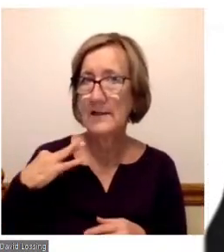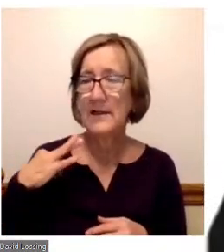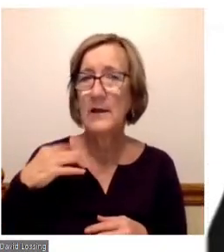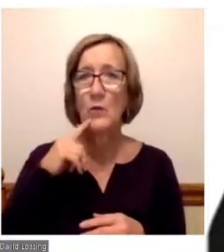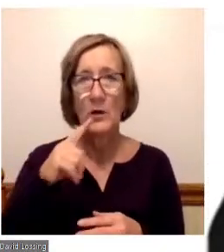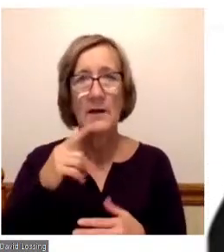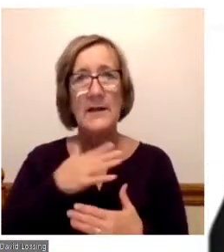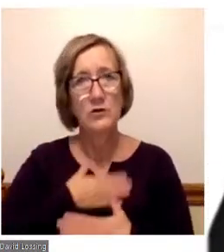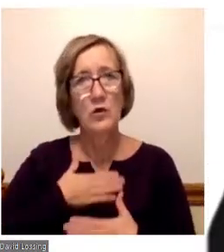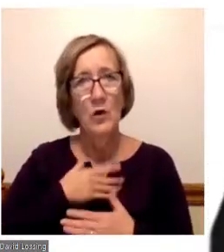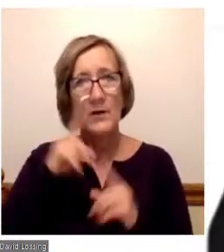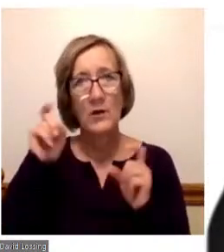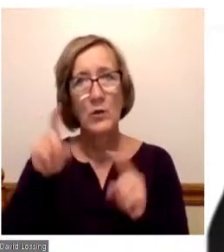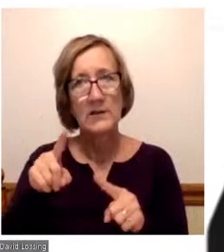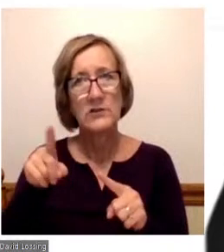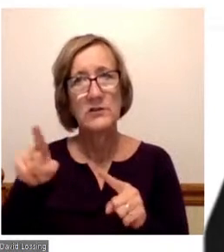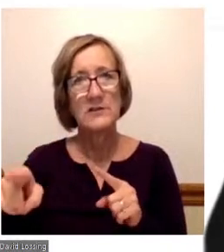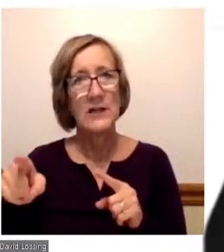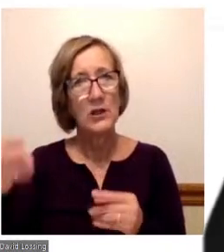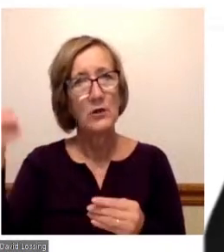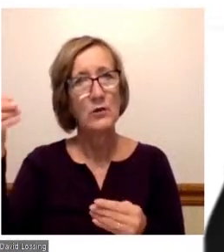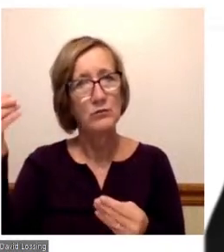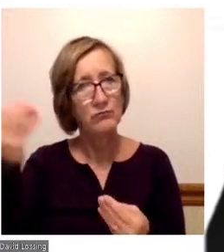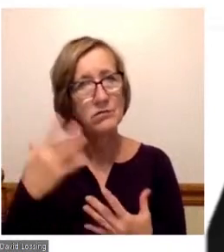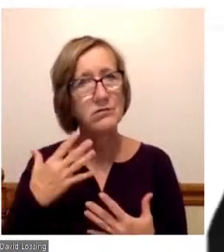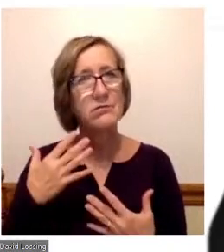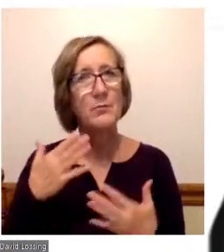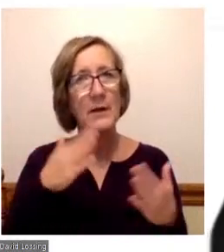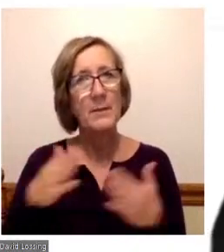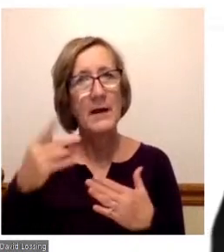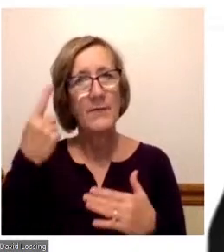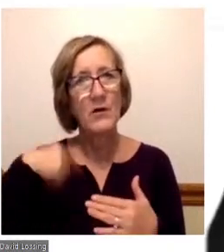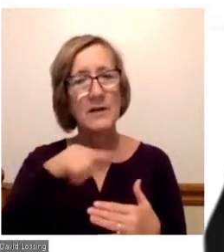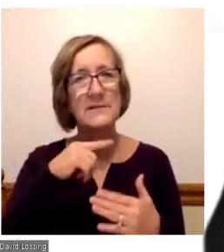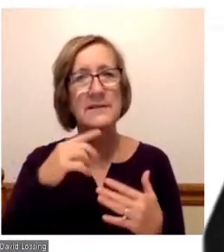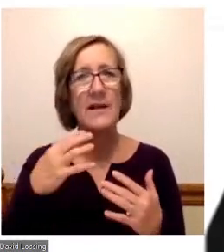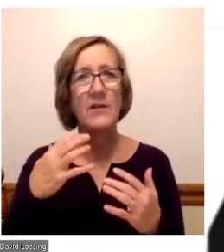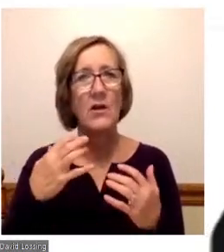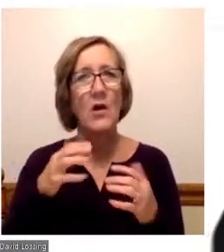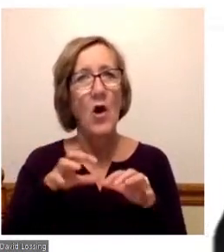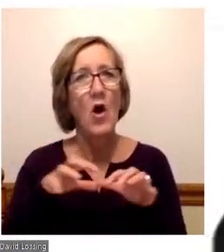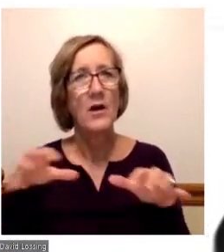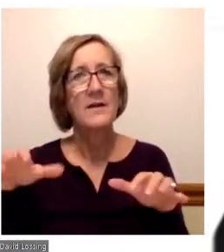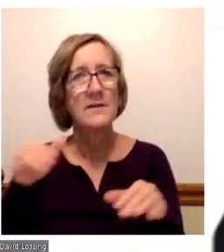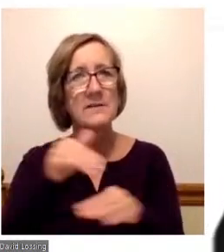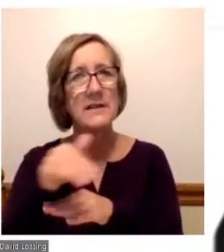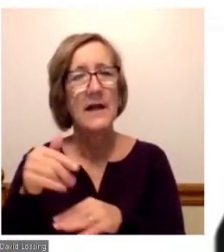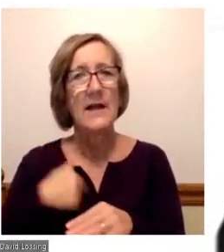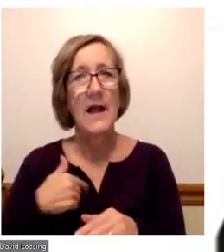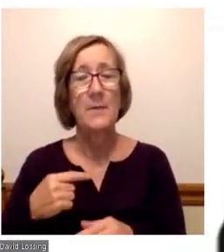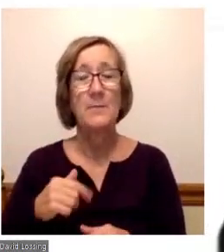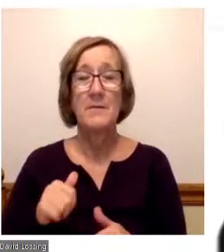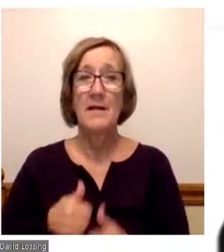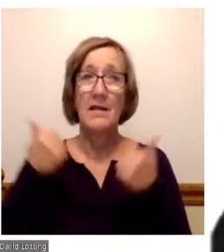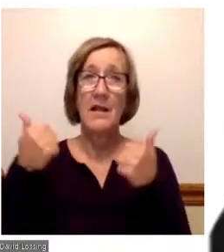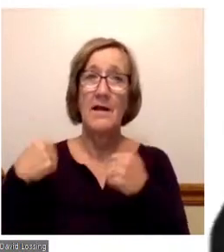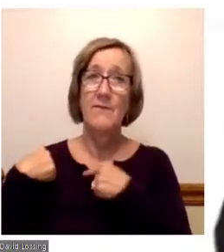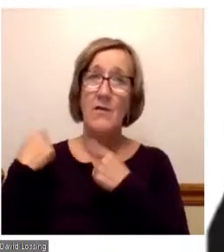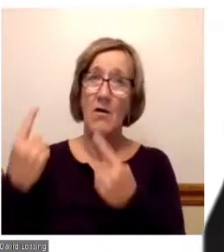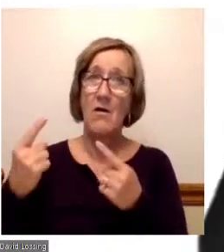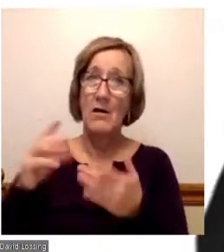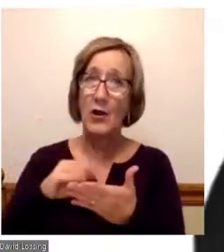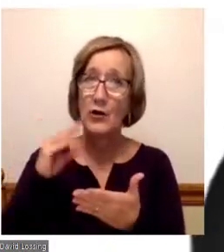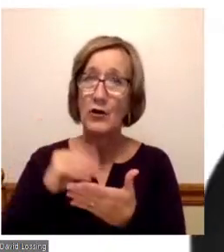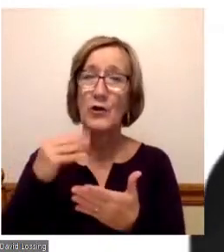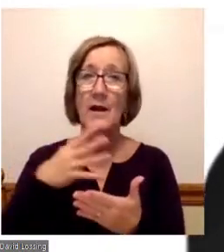prepared for us. As well as the questions from the audience tonight. I'm a lifelong learner, long time educator, and community advocate. I'd